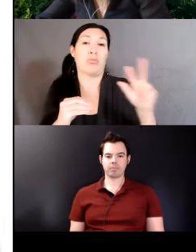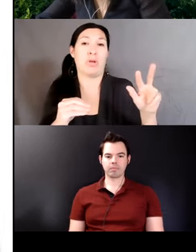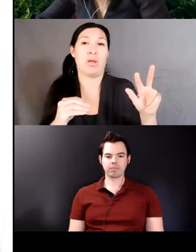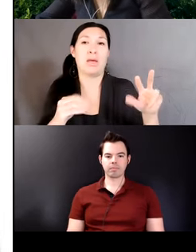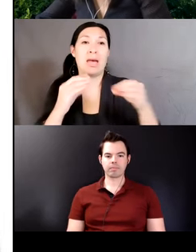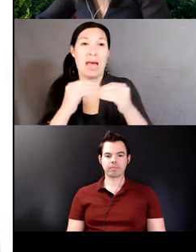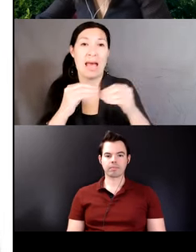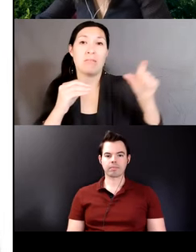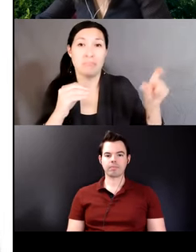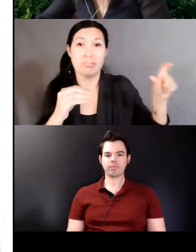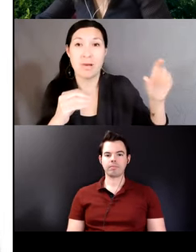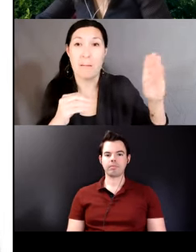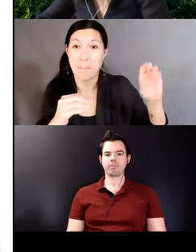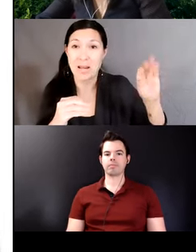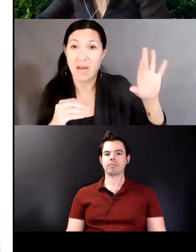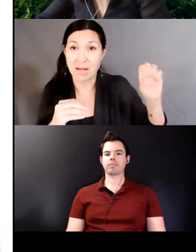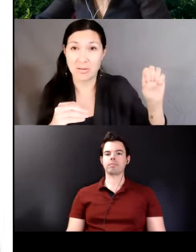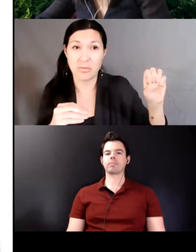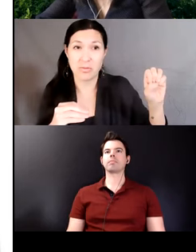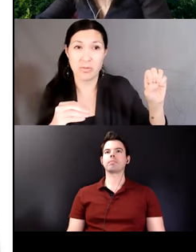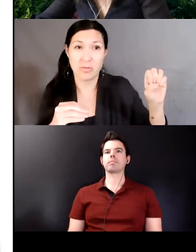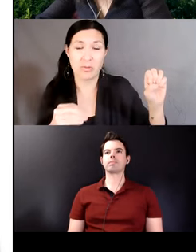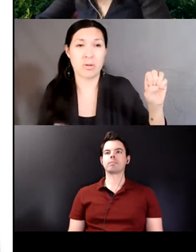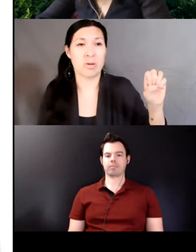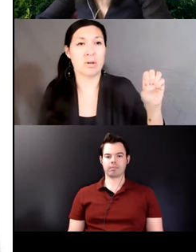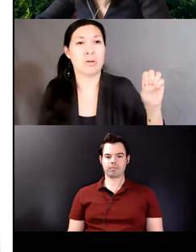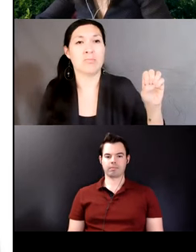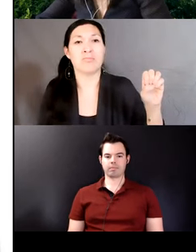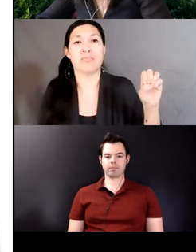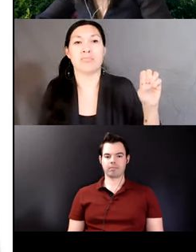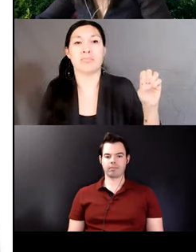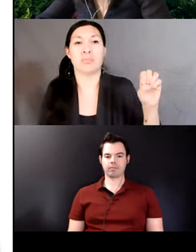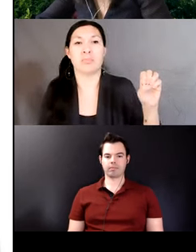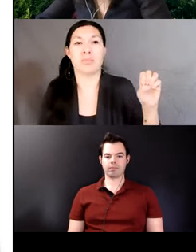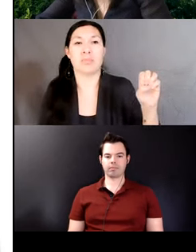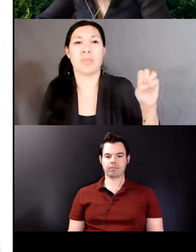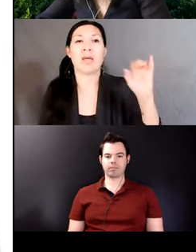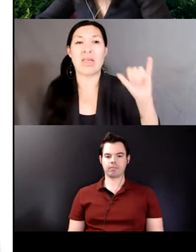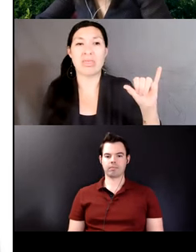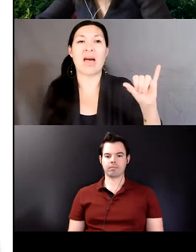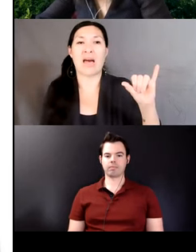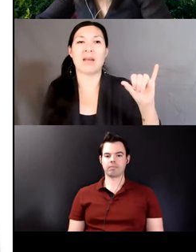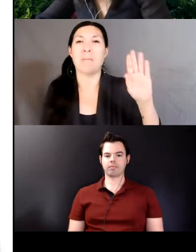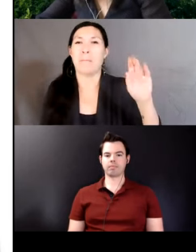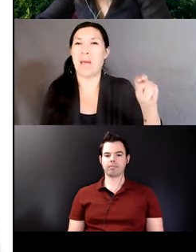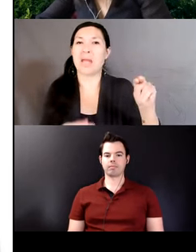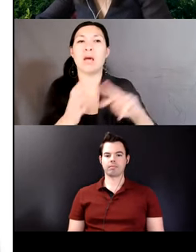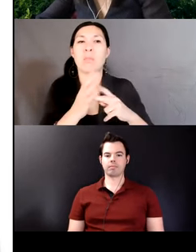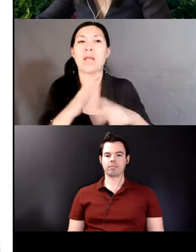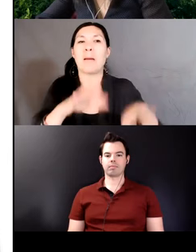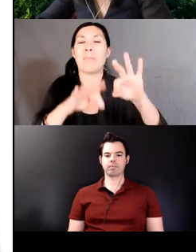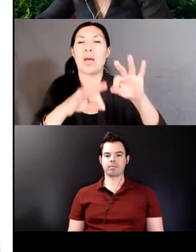benefactive pu suffix to naspallapun, it will mean he picked prickled peers